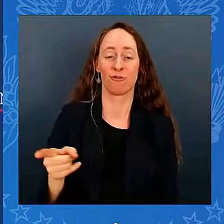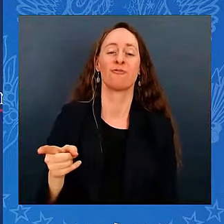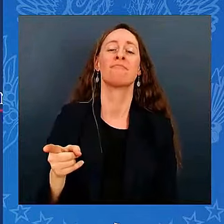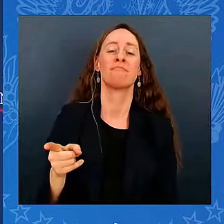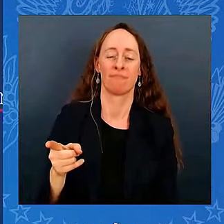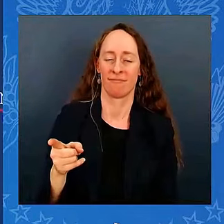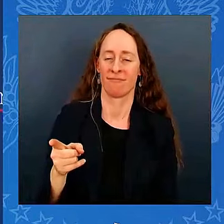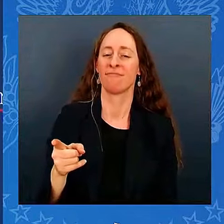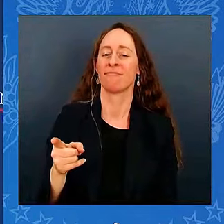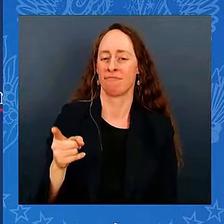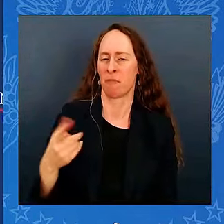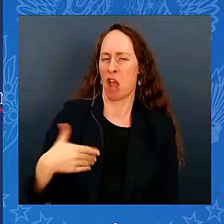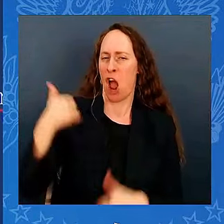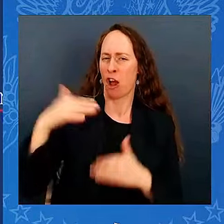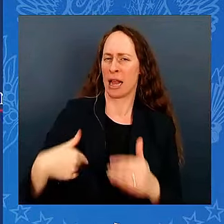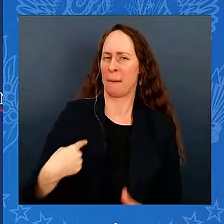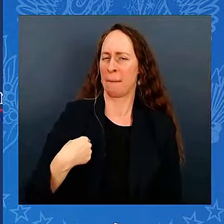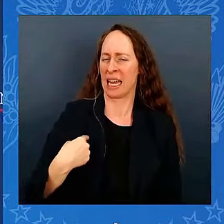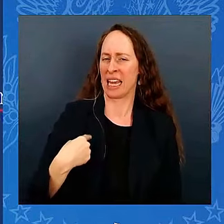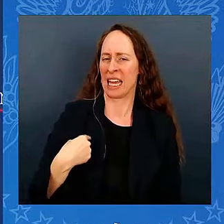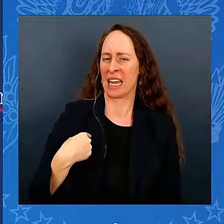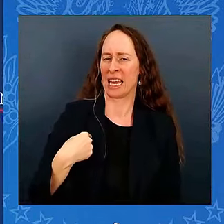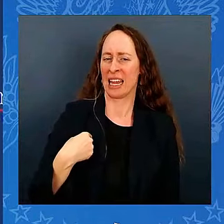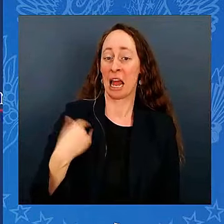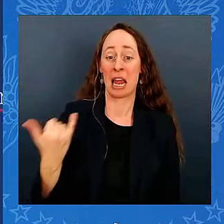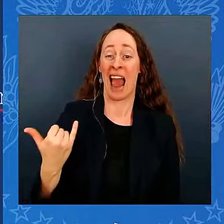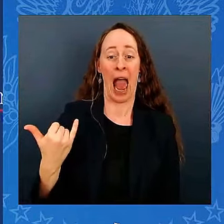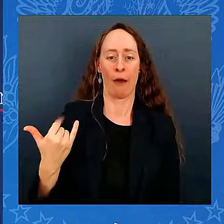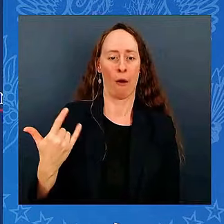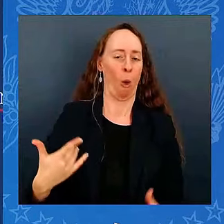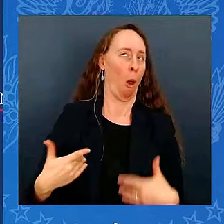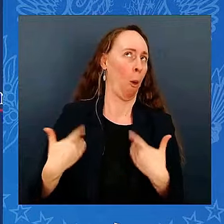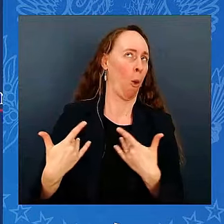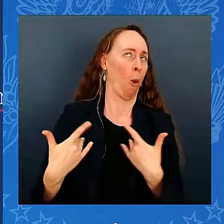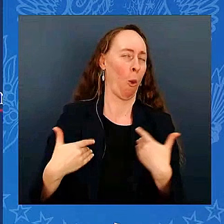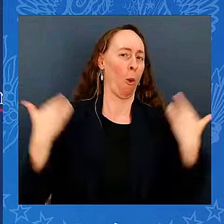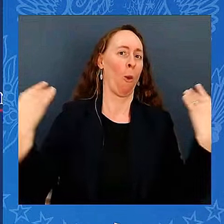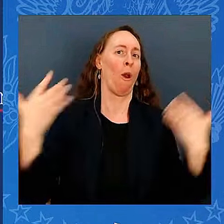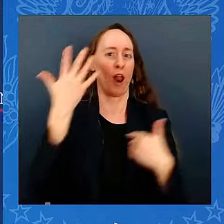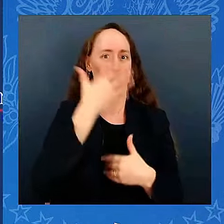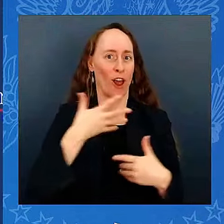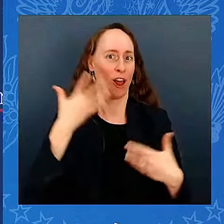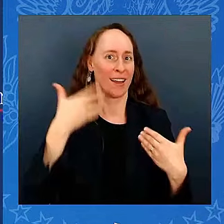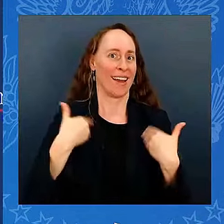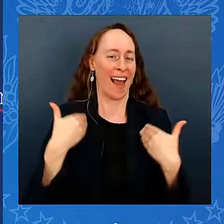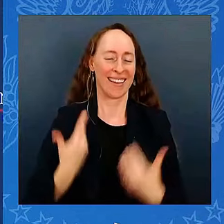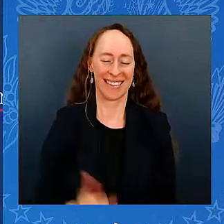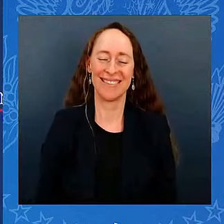Went to the same university, took the same courses. She graduated honors. I graduated.